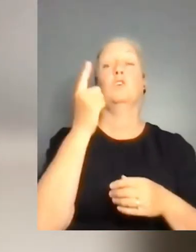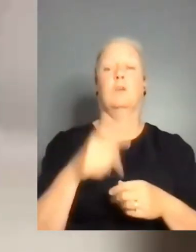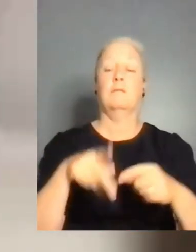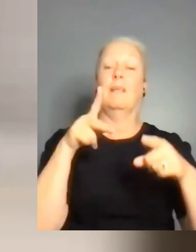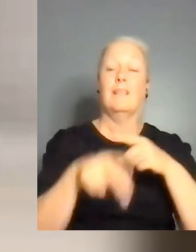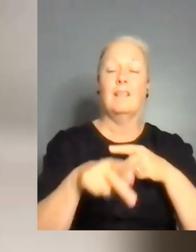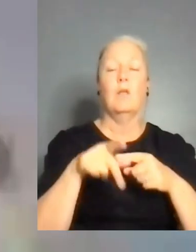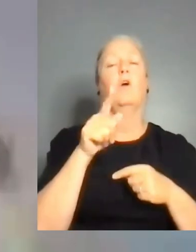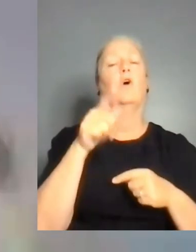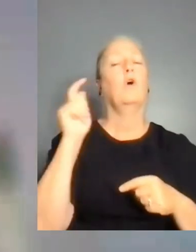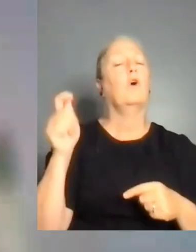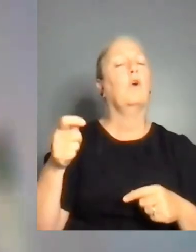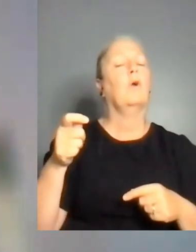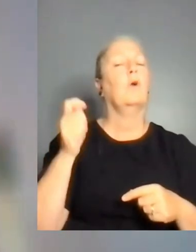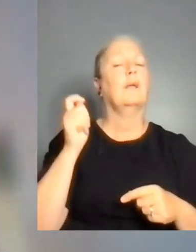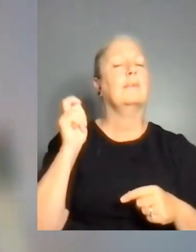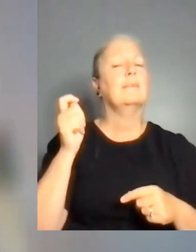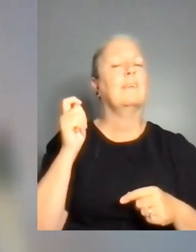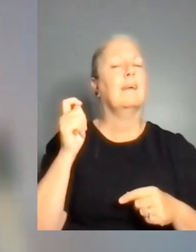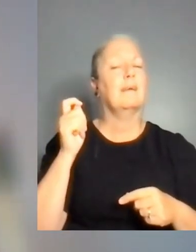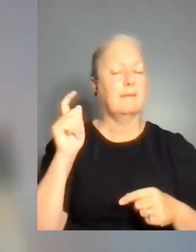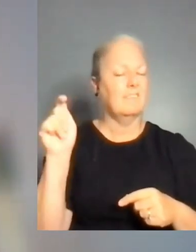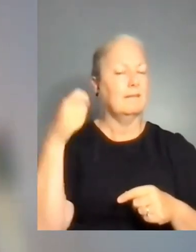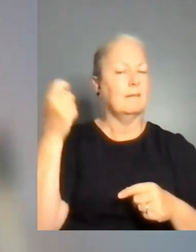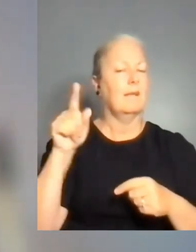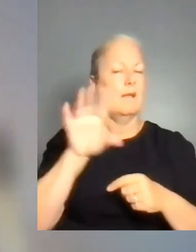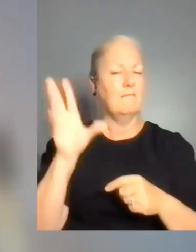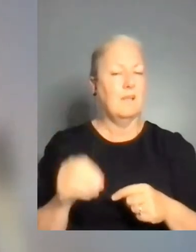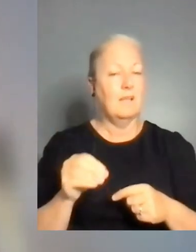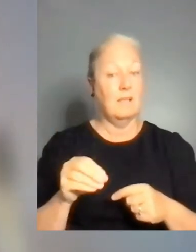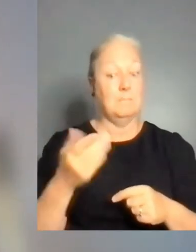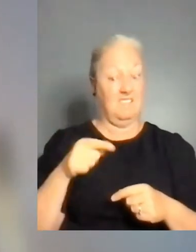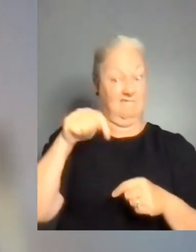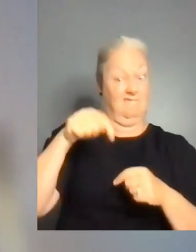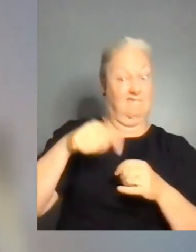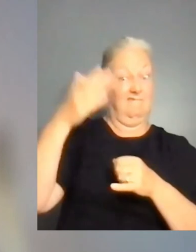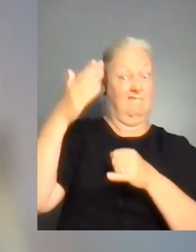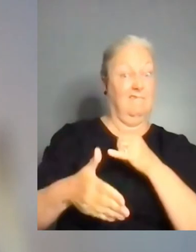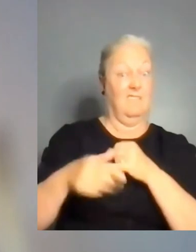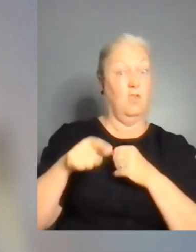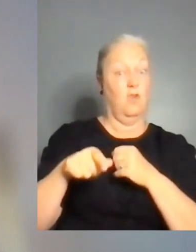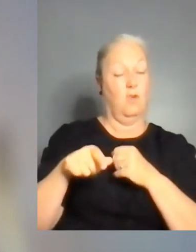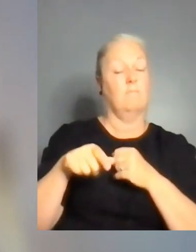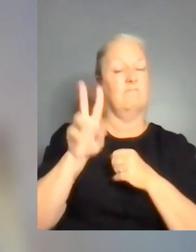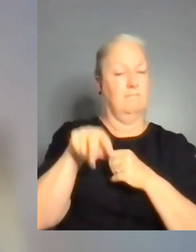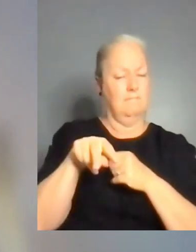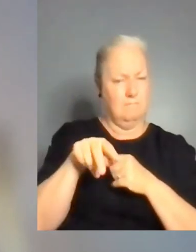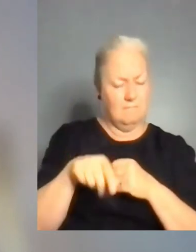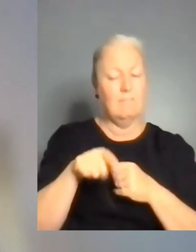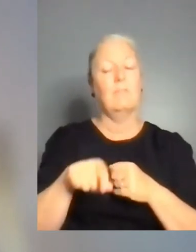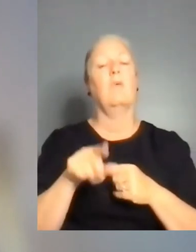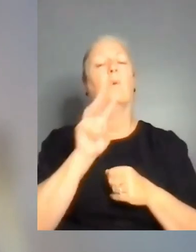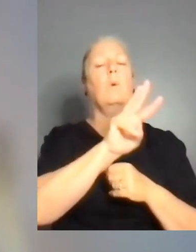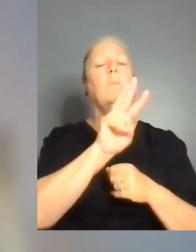That will be very soon. That will be at the end of this month. So then we will have the website up and running with different